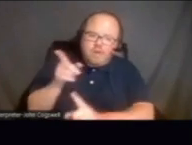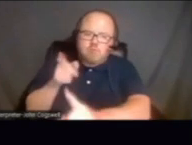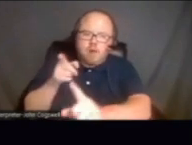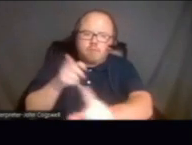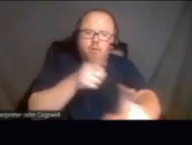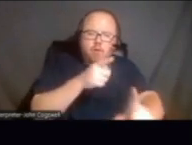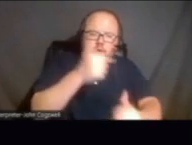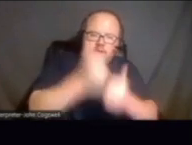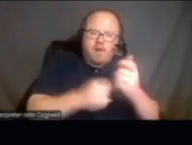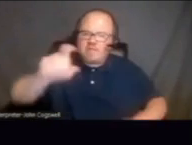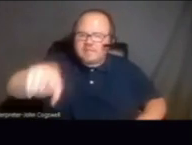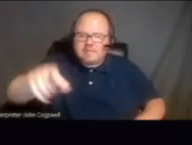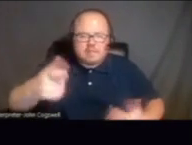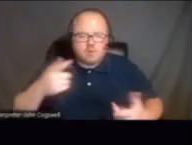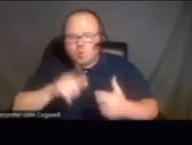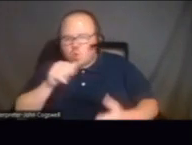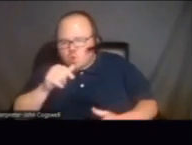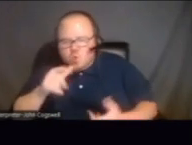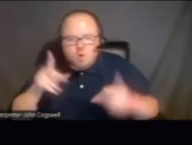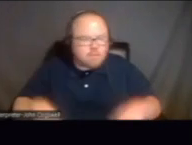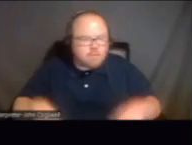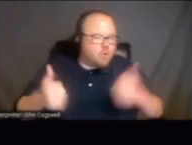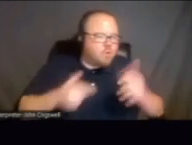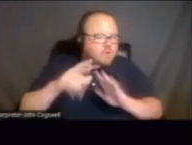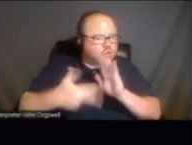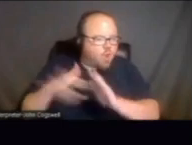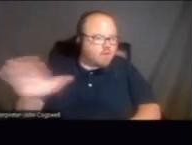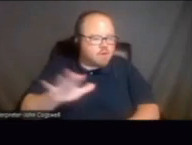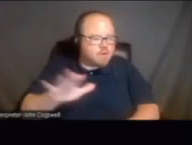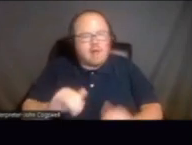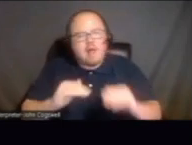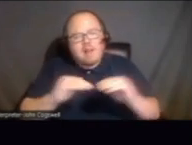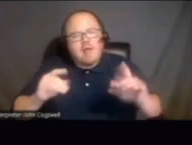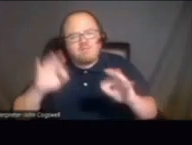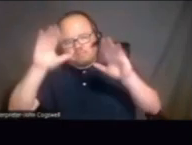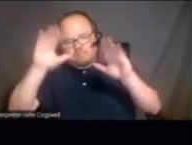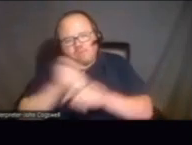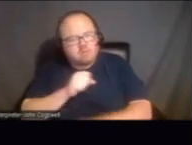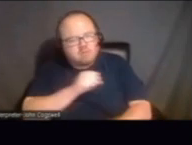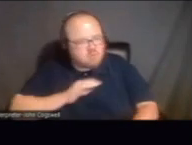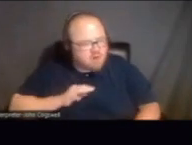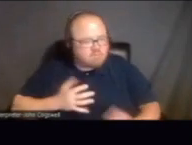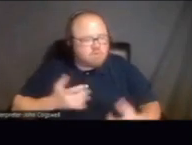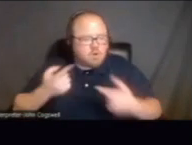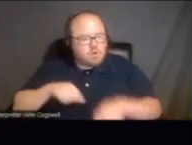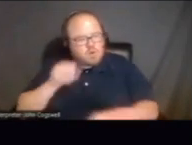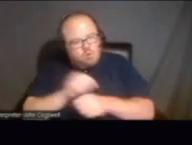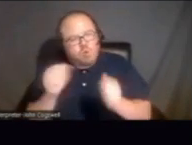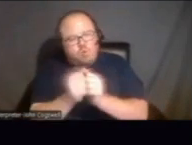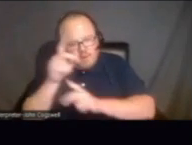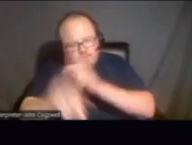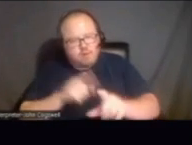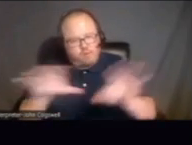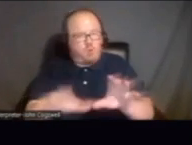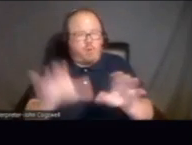for each one of their needs. It's really levels that level of expectation from staff. And we work with folks to do that.